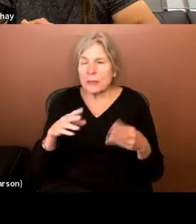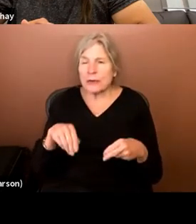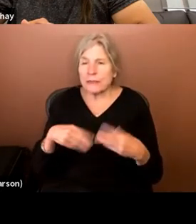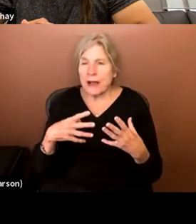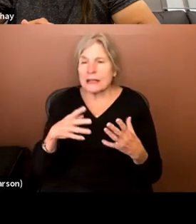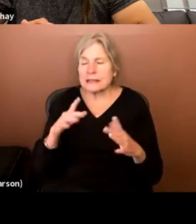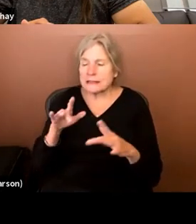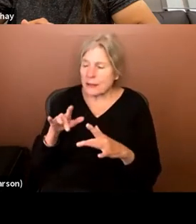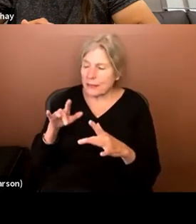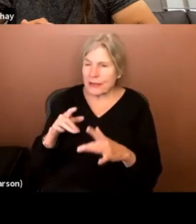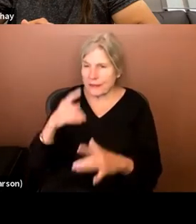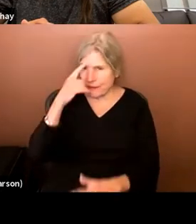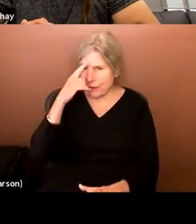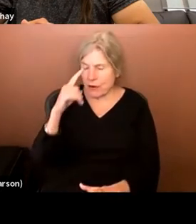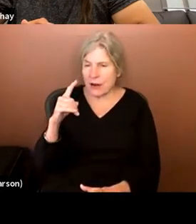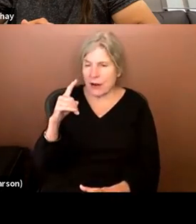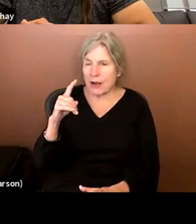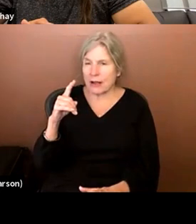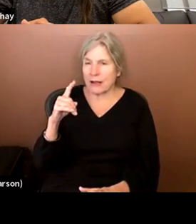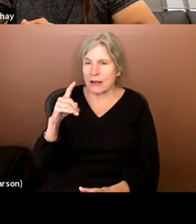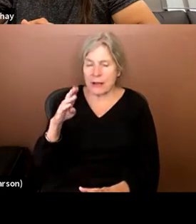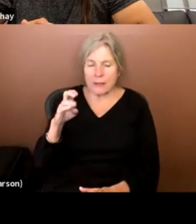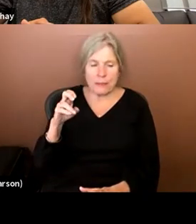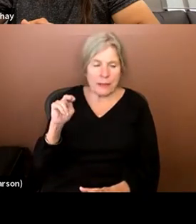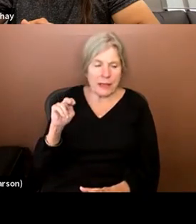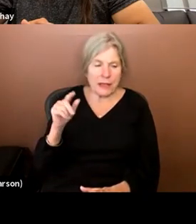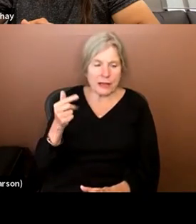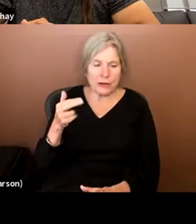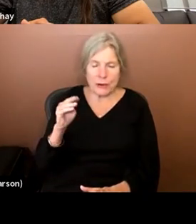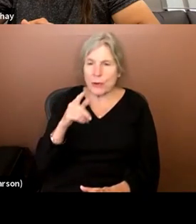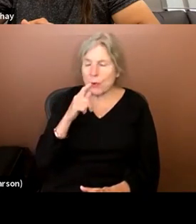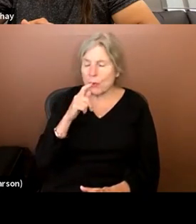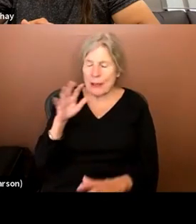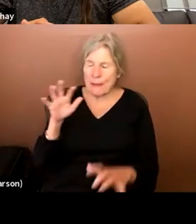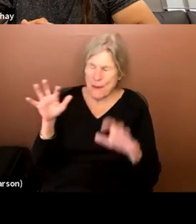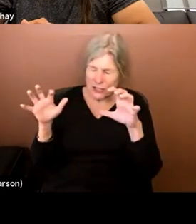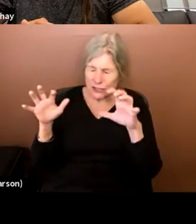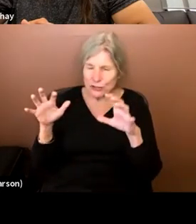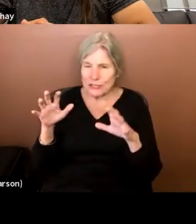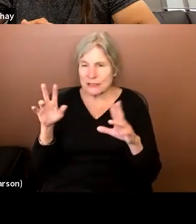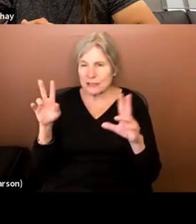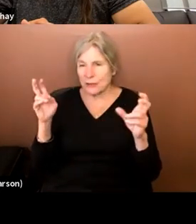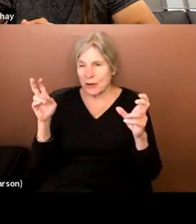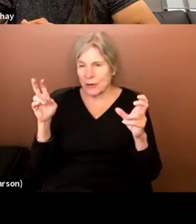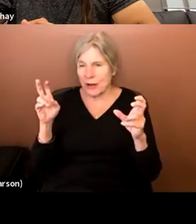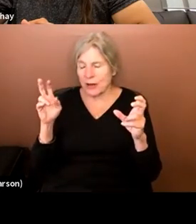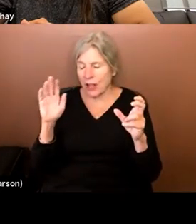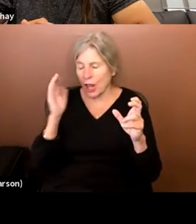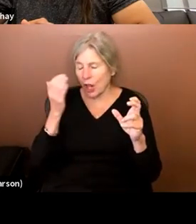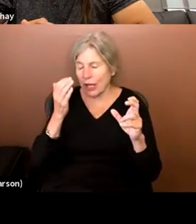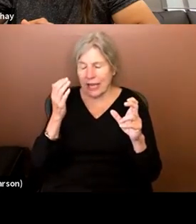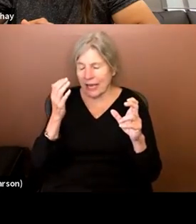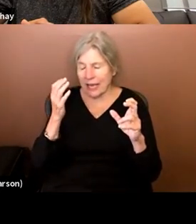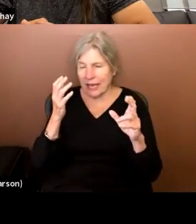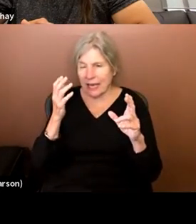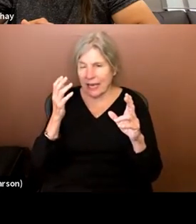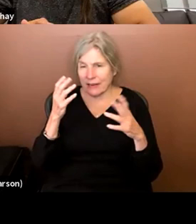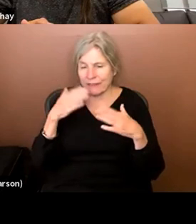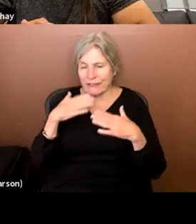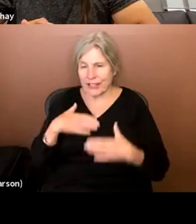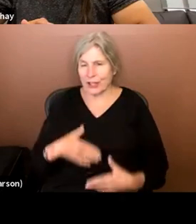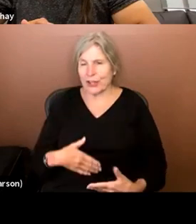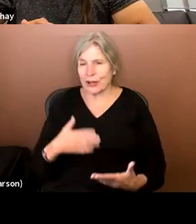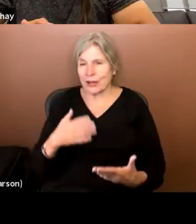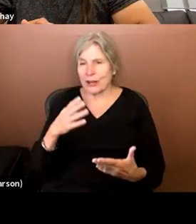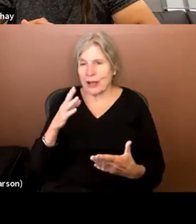sympathy for, for, uh, for Ben Grimm, who is a monstrous quote unquote looking figure, um, by having her,